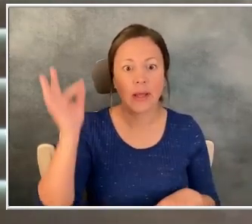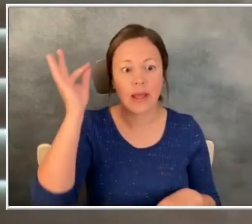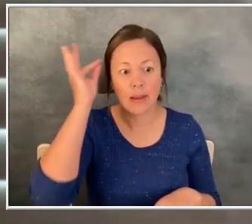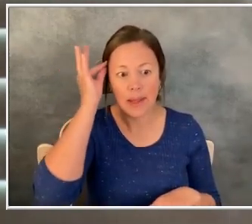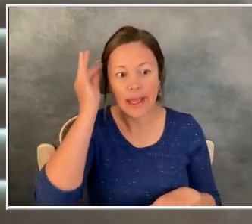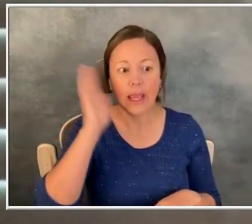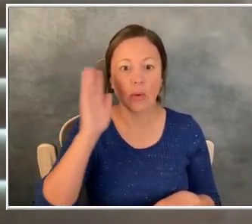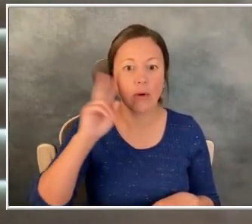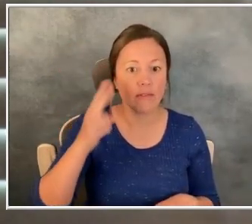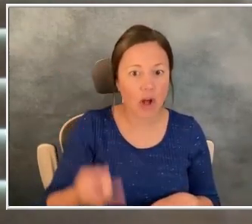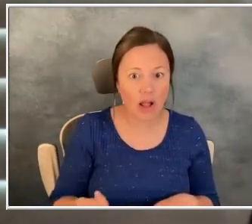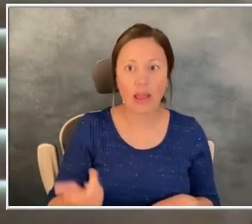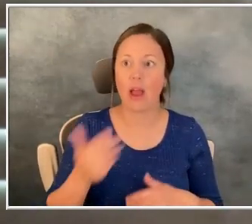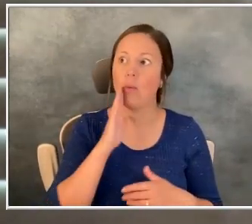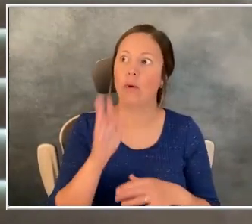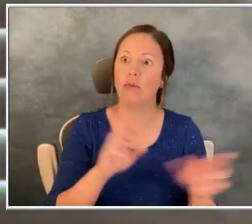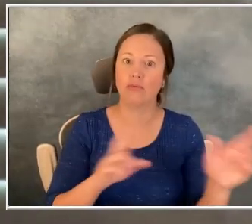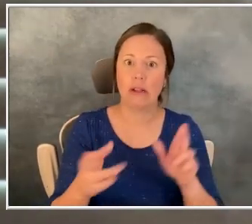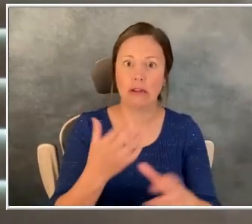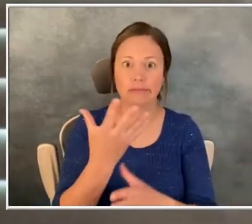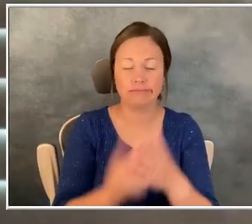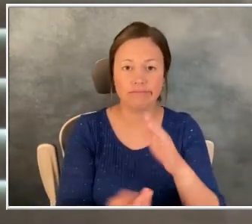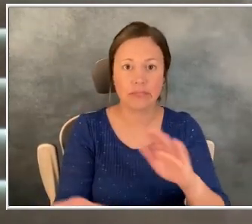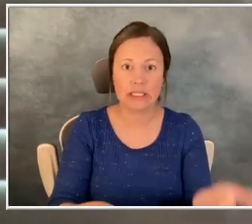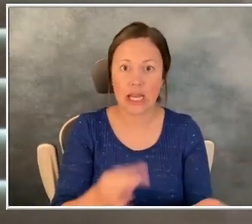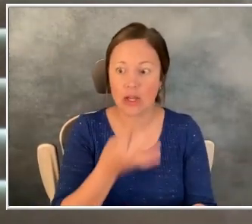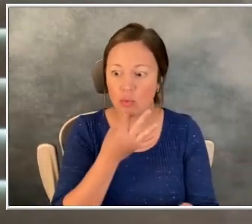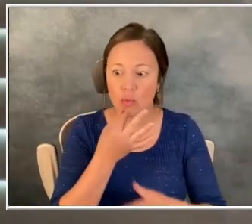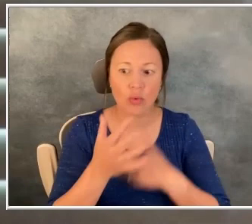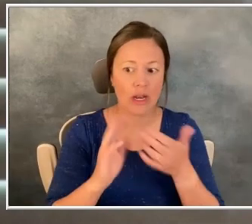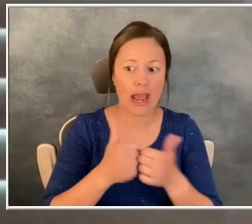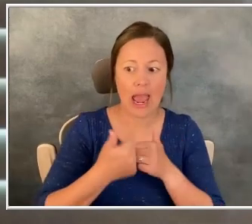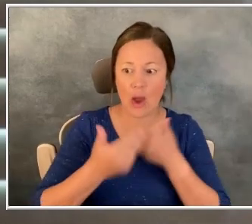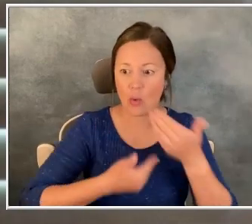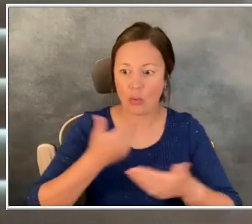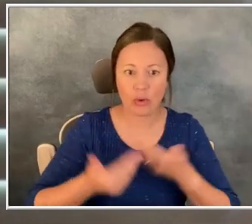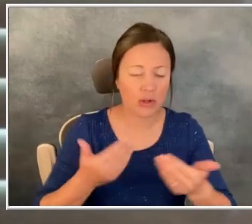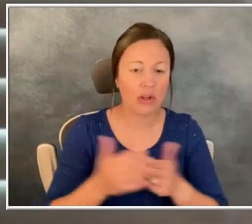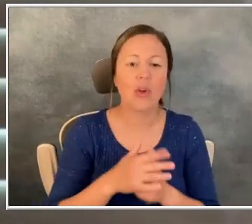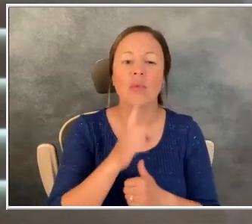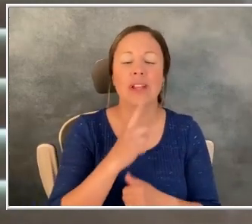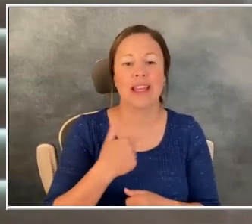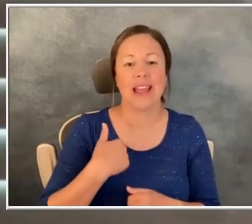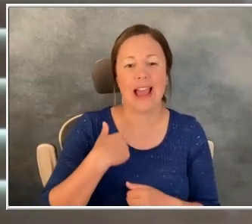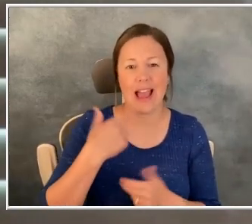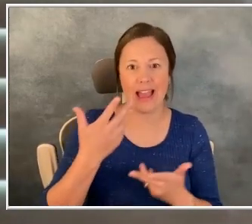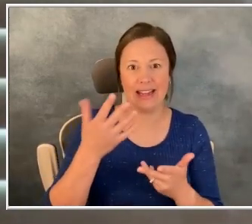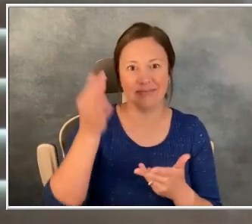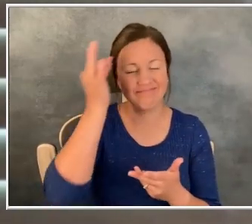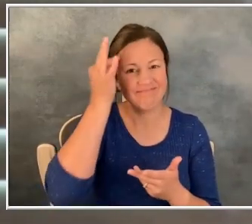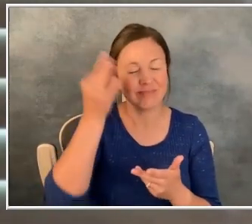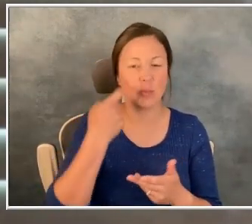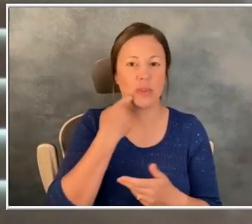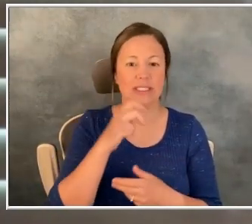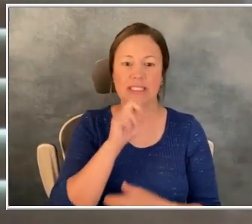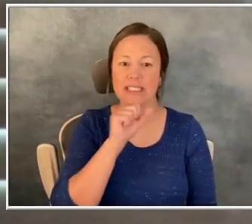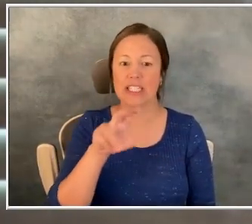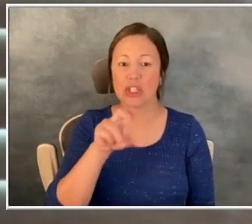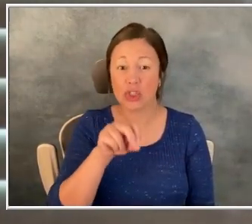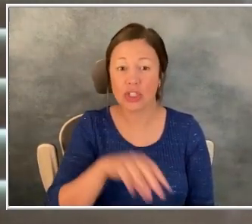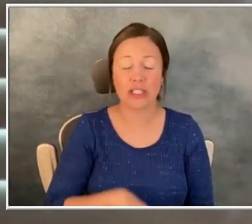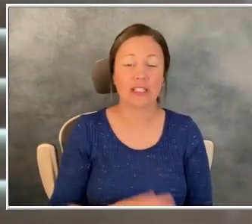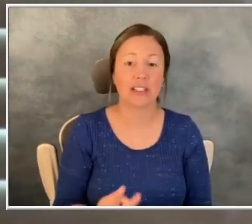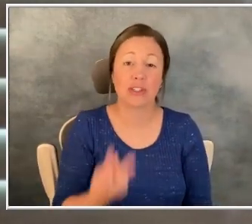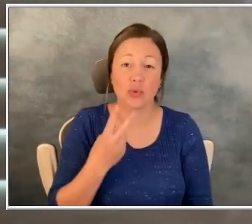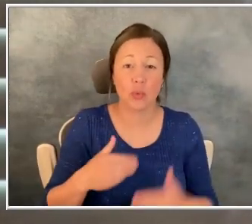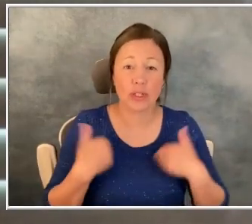be on death's door. You know, how am I going to get through this? I was, um, just barely 30 at the time and I have two small kids. So it was